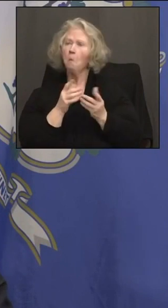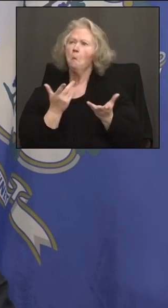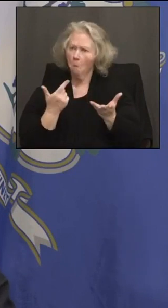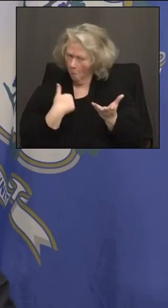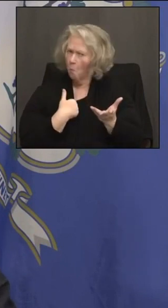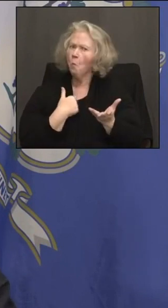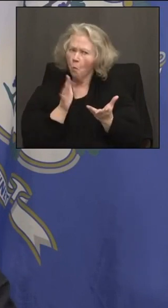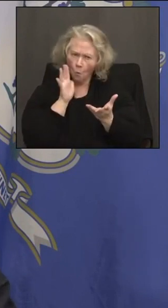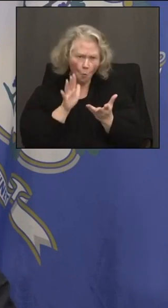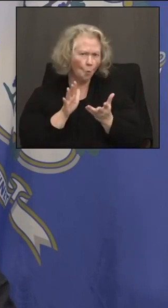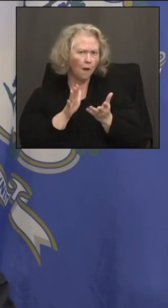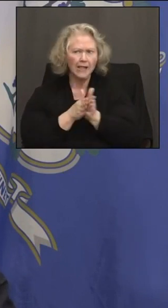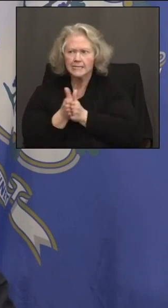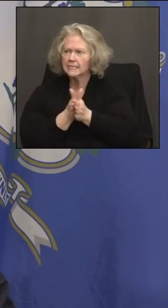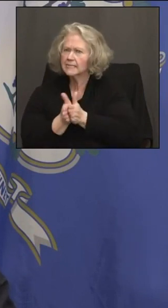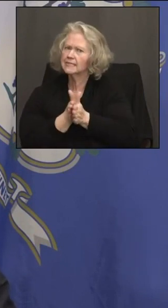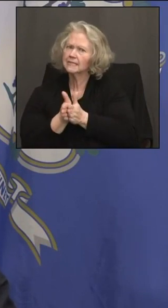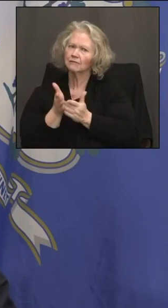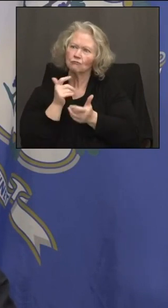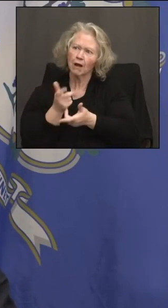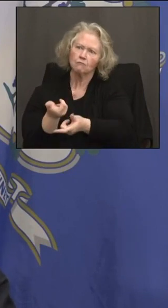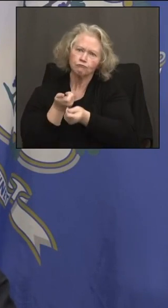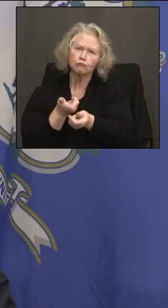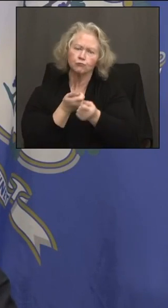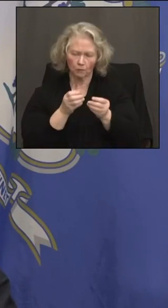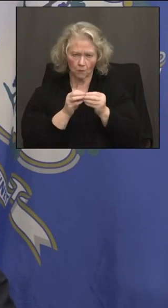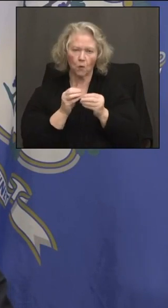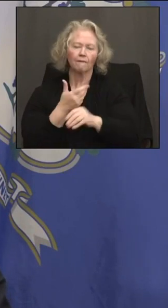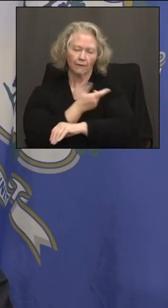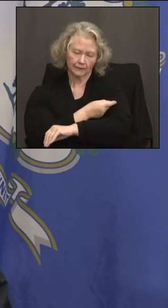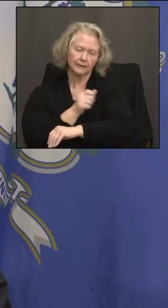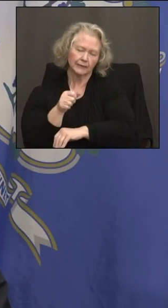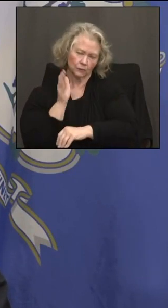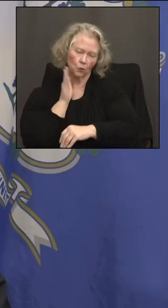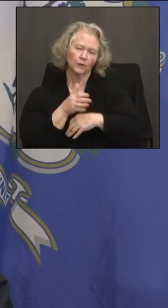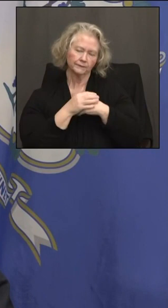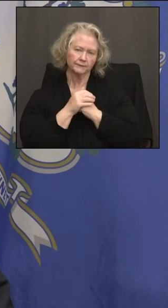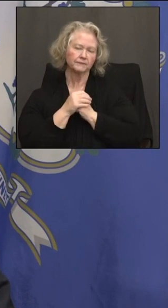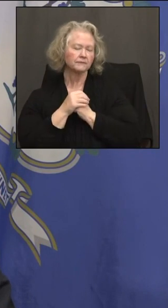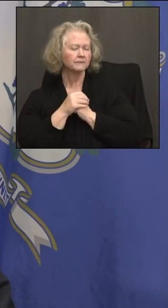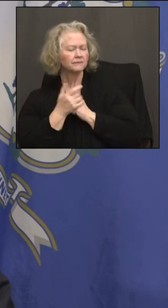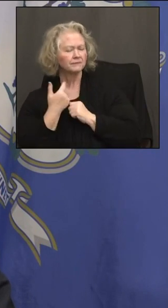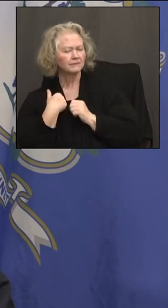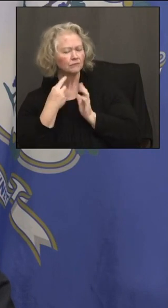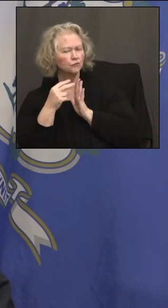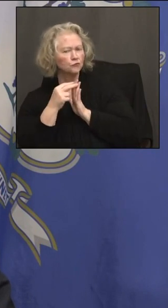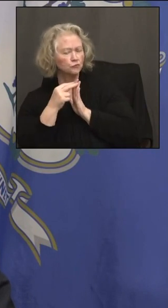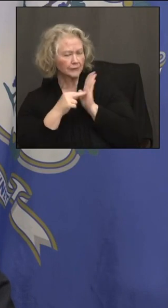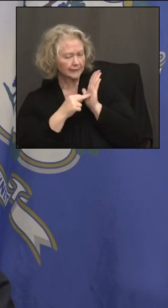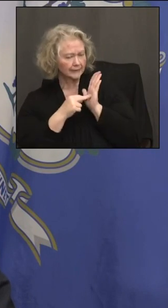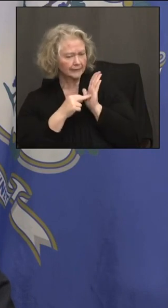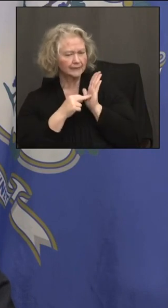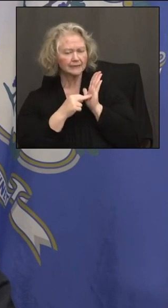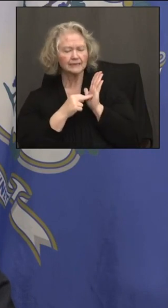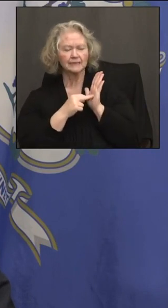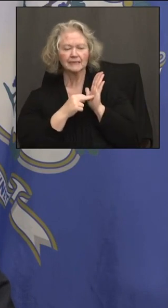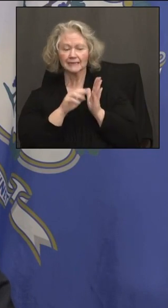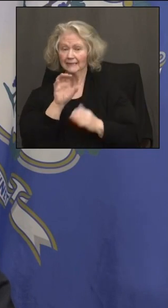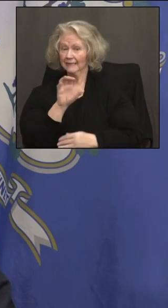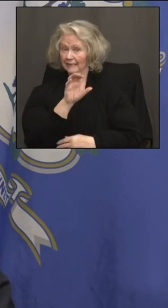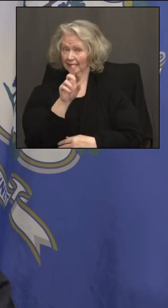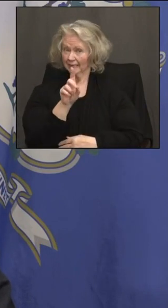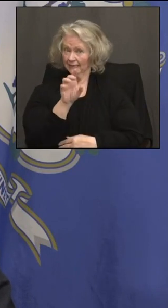effort to get some of those who are on the edge vaccinated. And I've read that the CDC